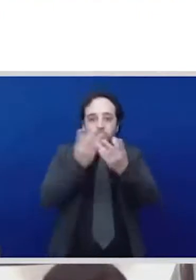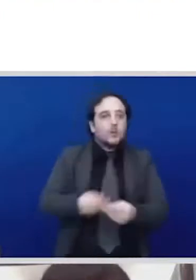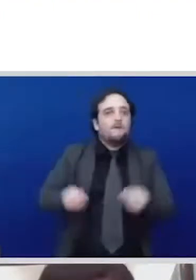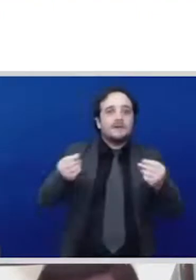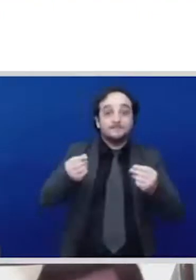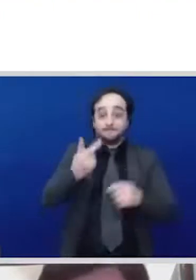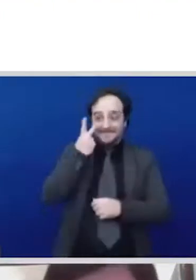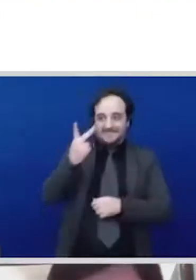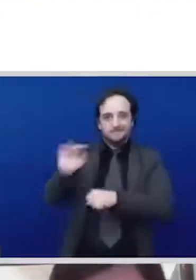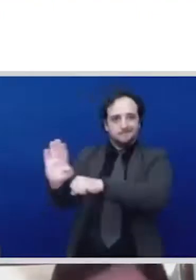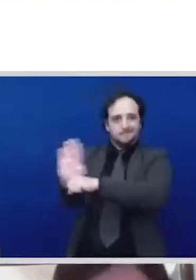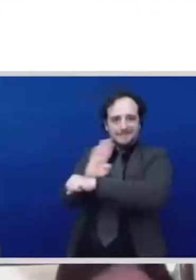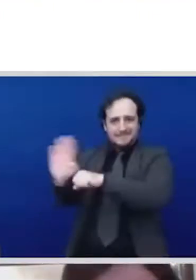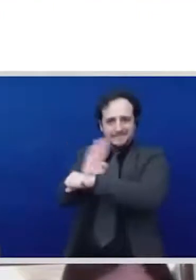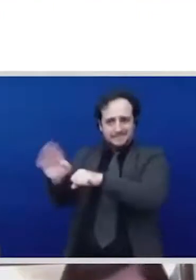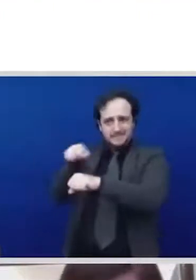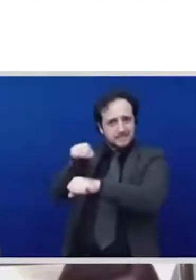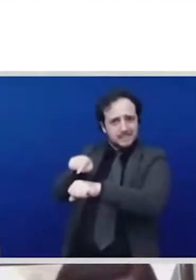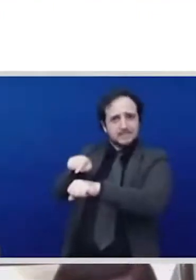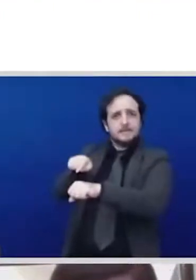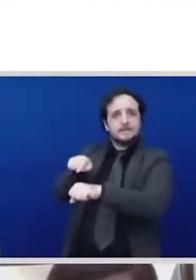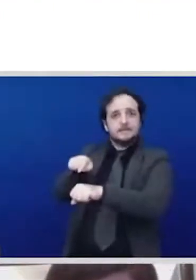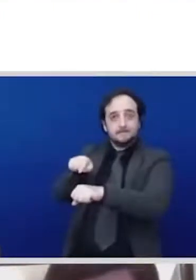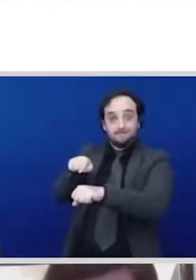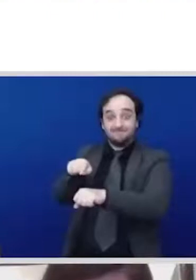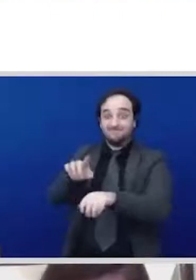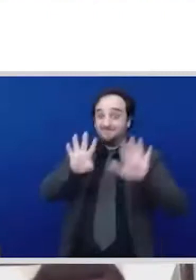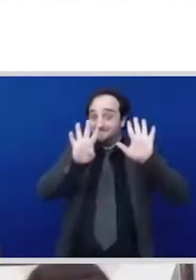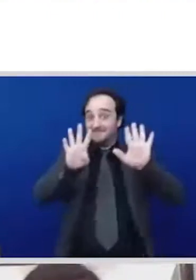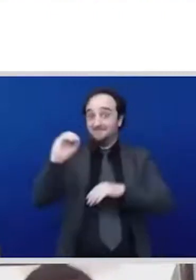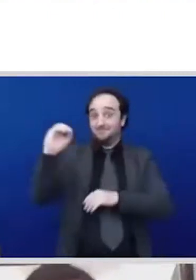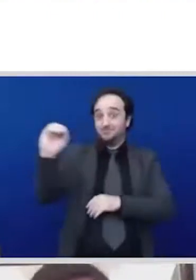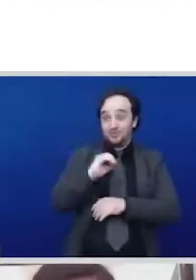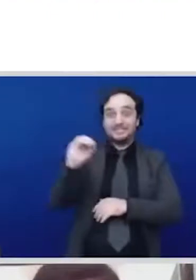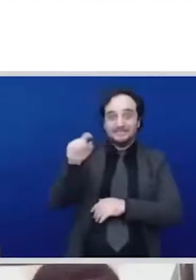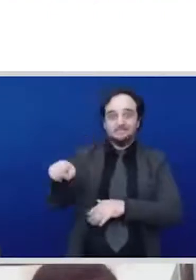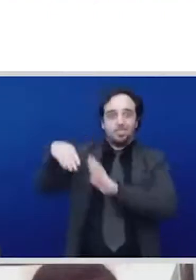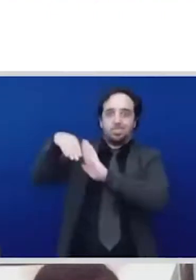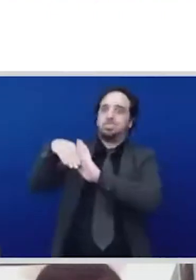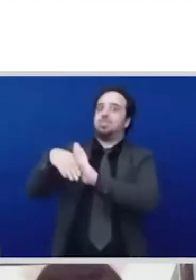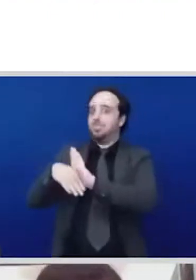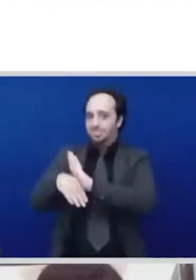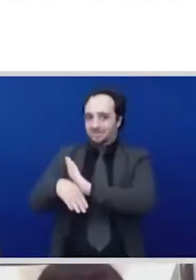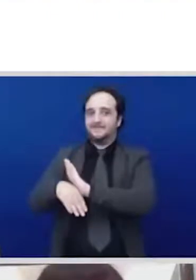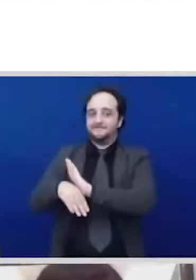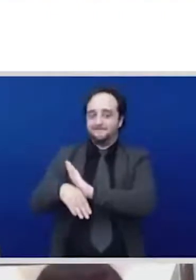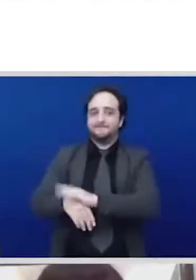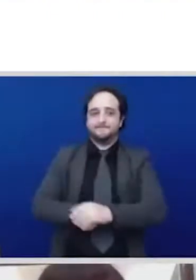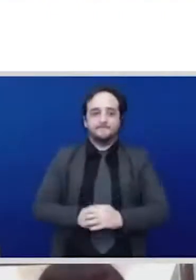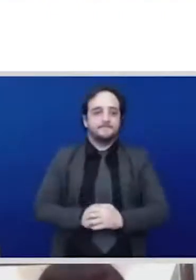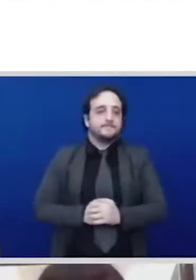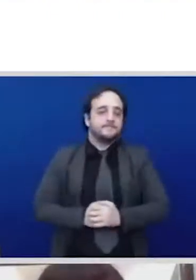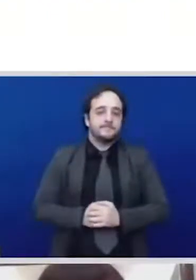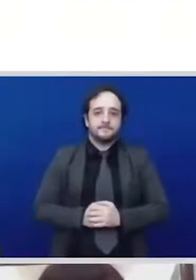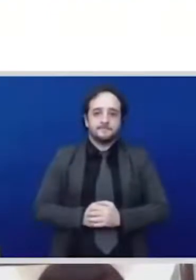of those can maintain business growth now we don't you know not to our